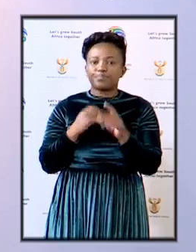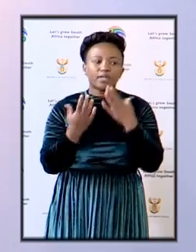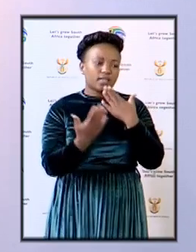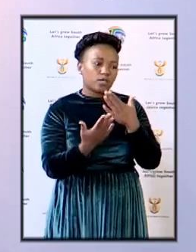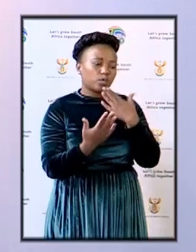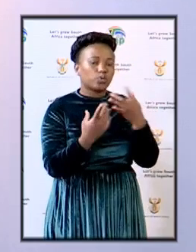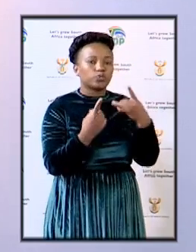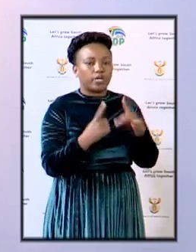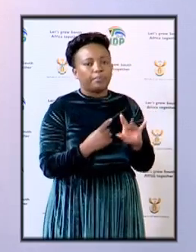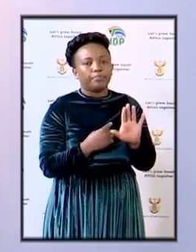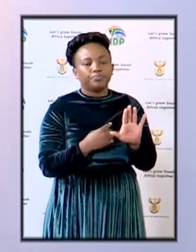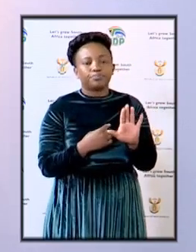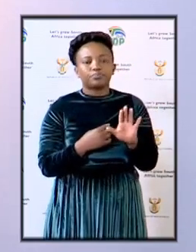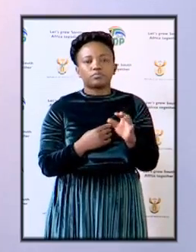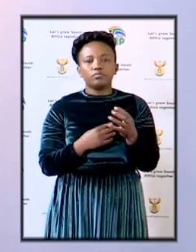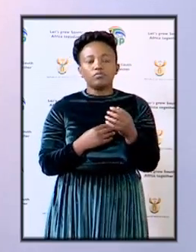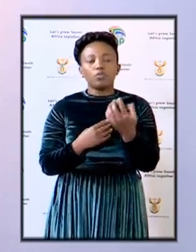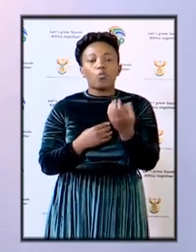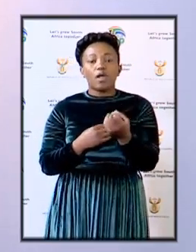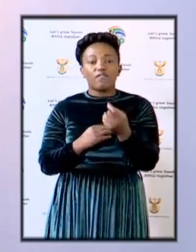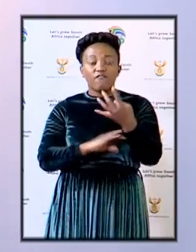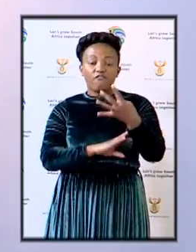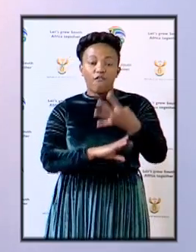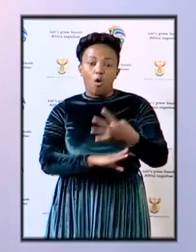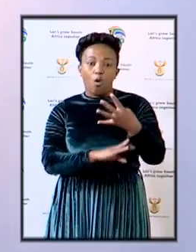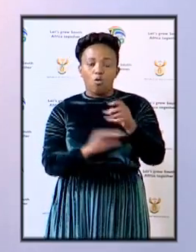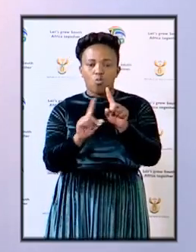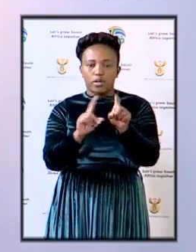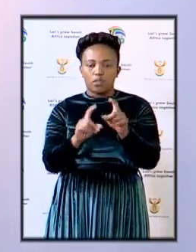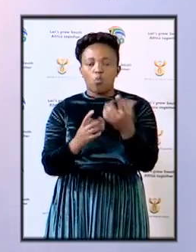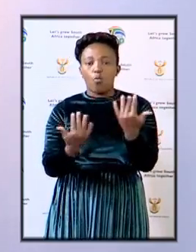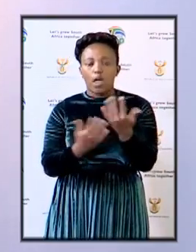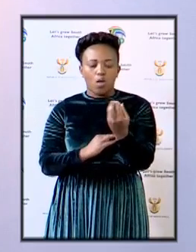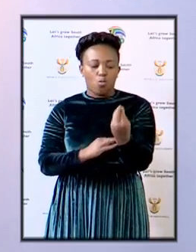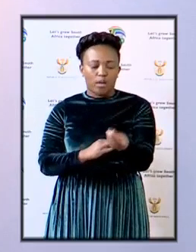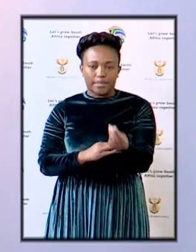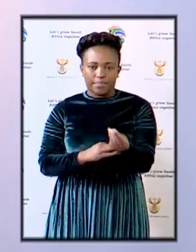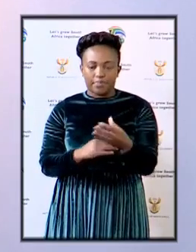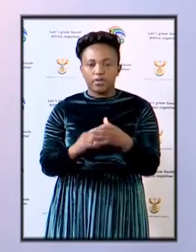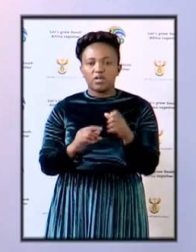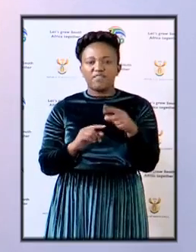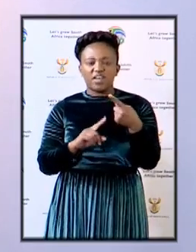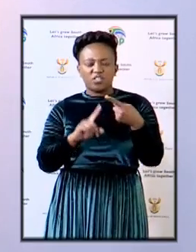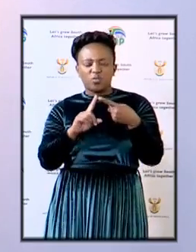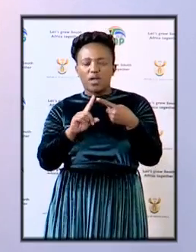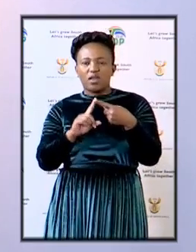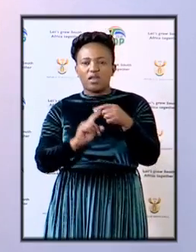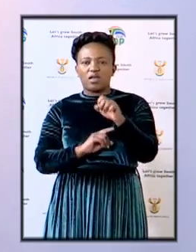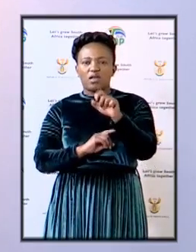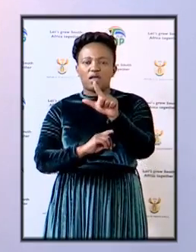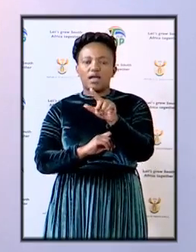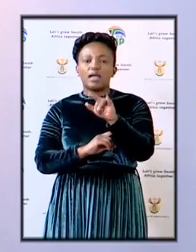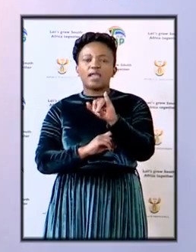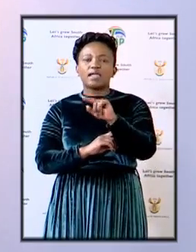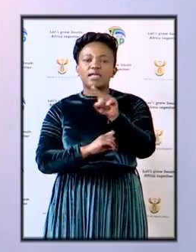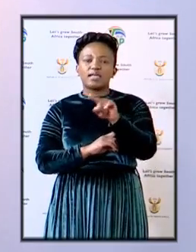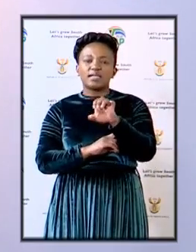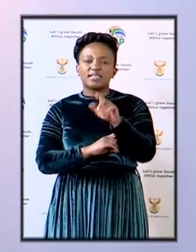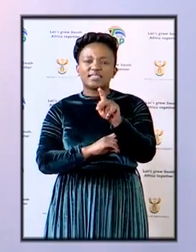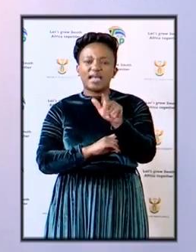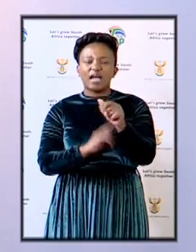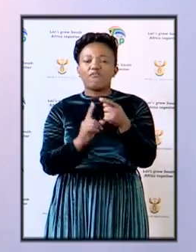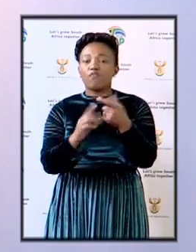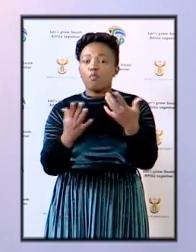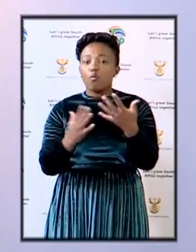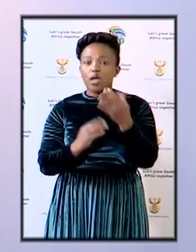thank you chair we have four more questions on the whatsapp the first one is from Liz Ecker from news 24